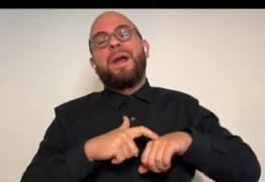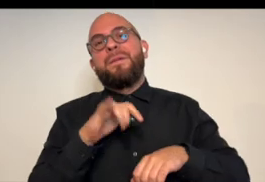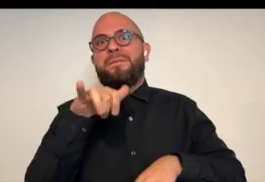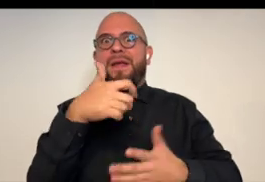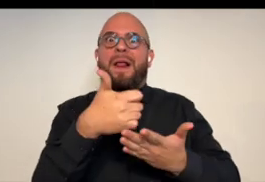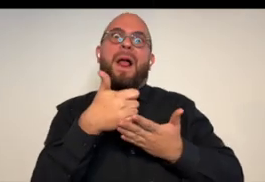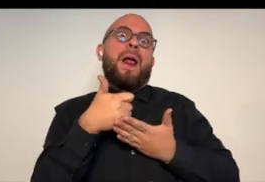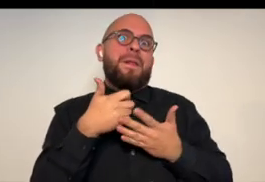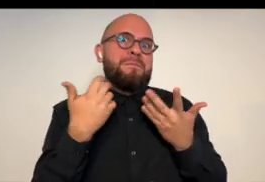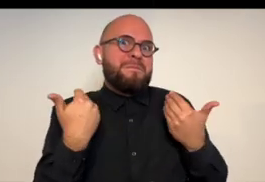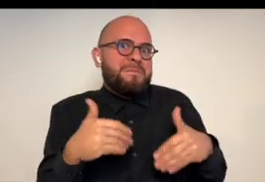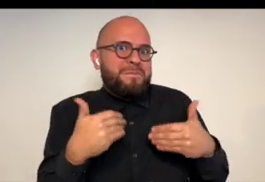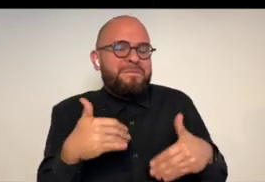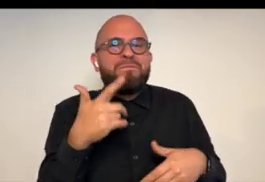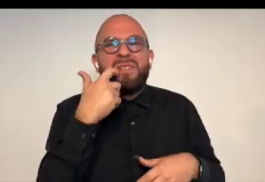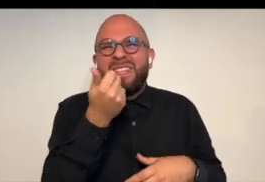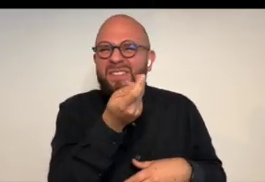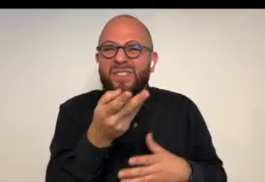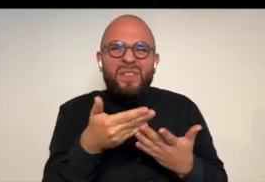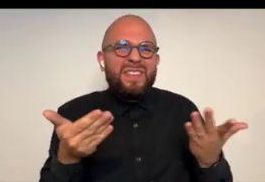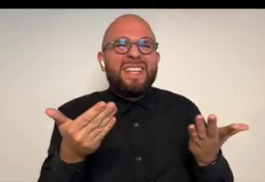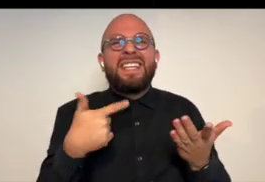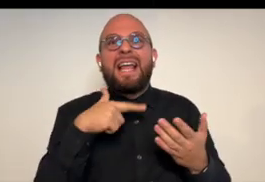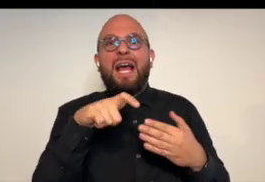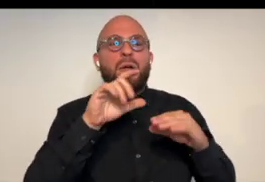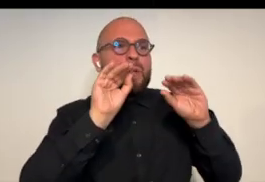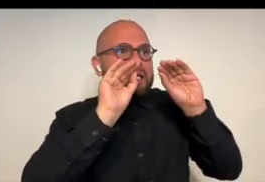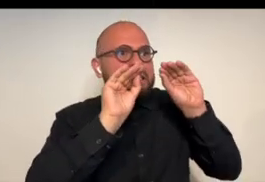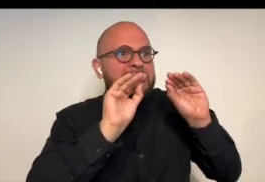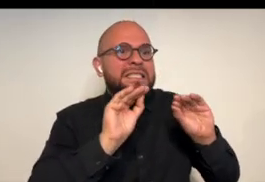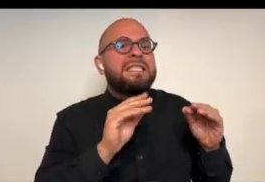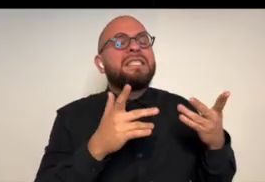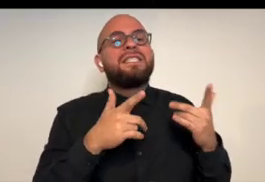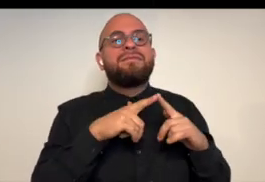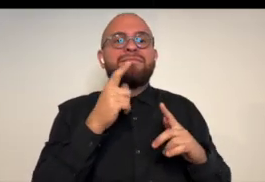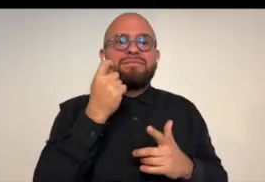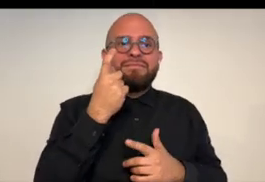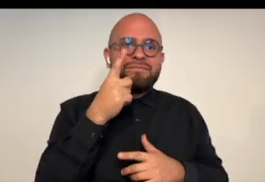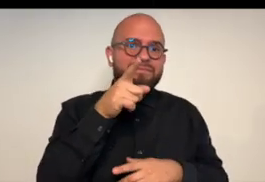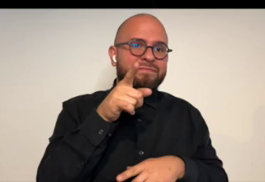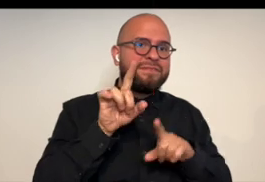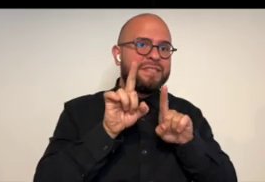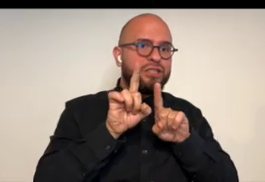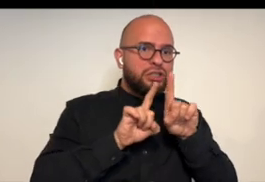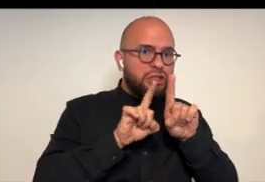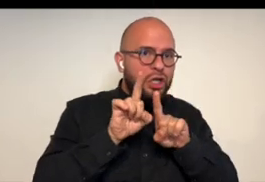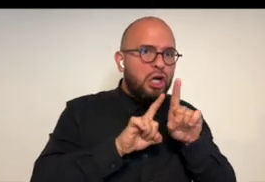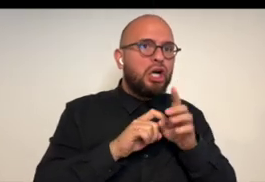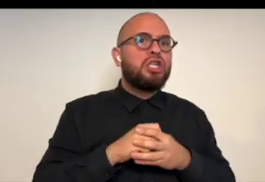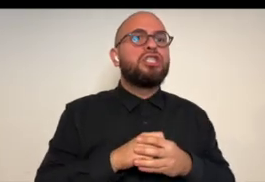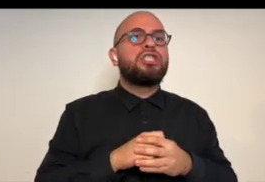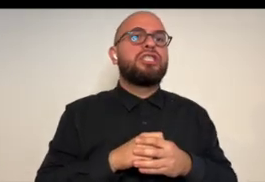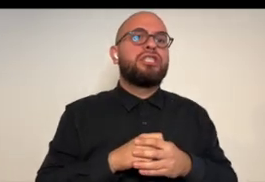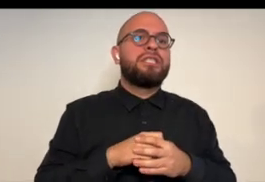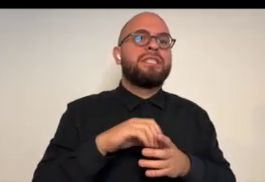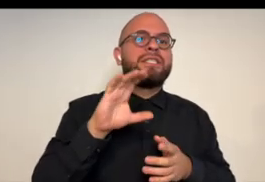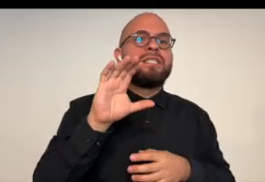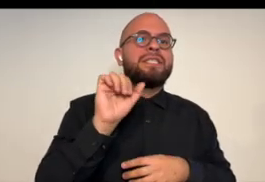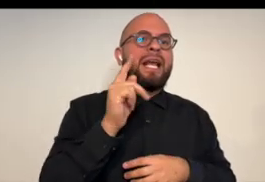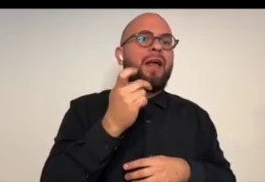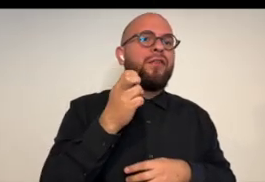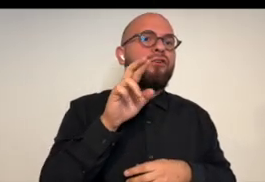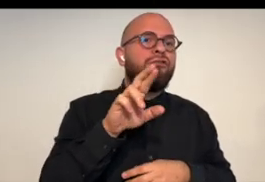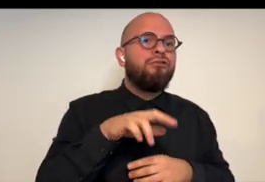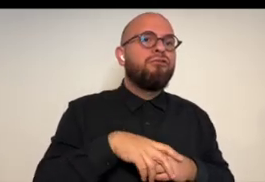little bit of extra time you gave us for this that line really helped because there's a few elements i had to put in but it was um the